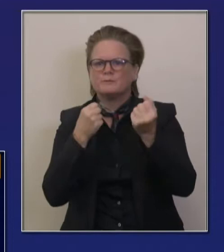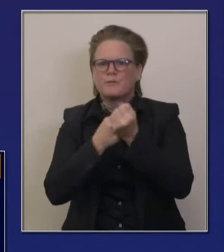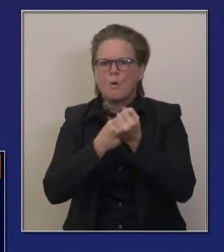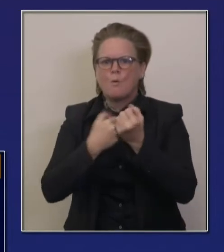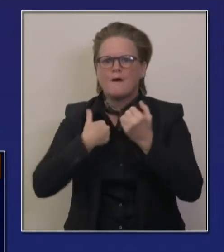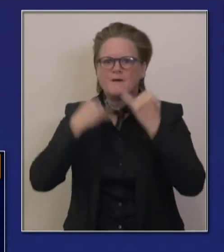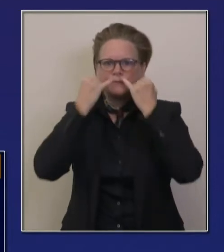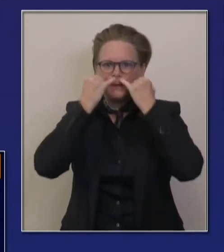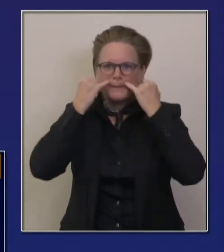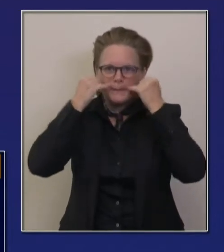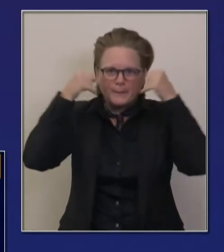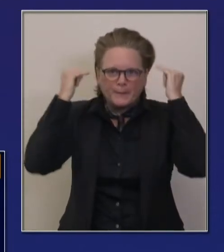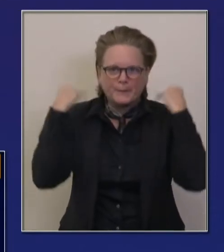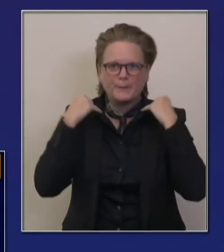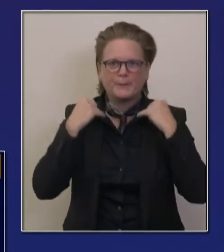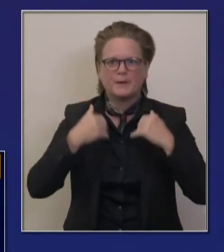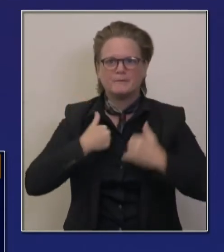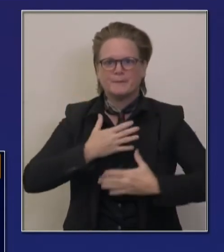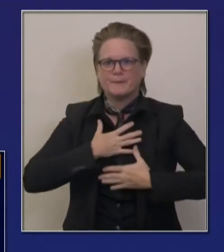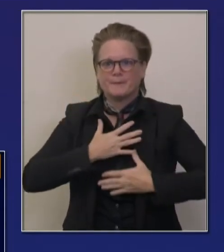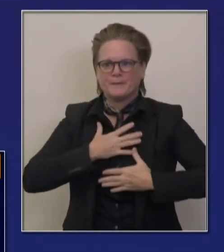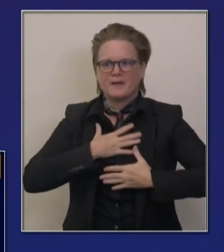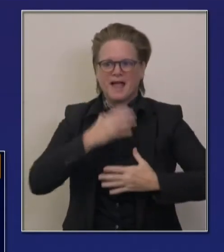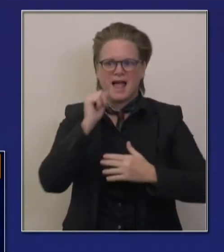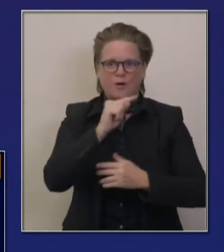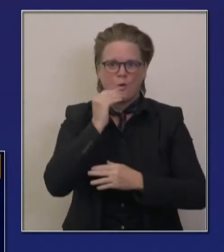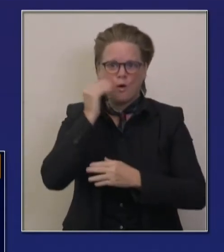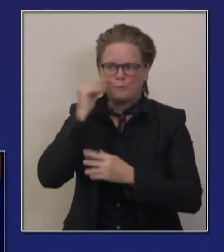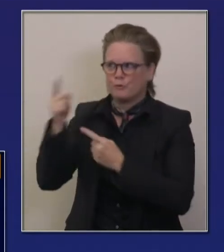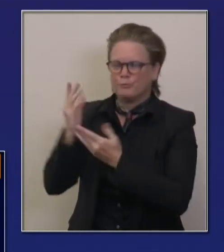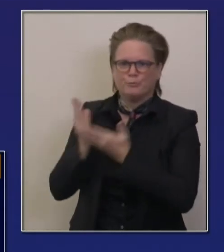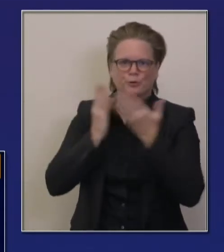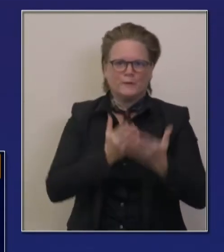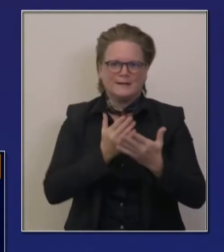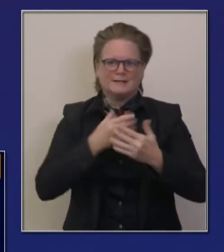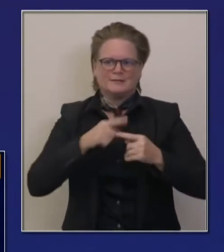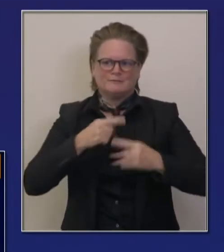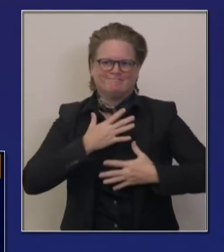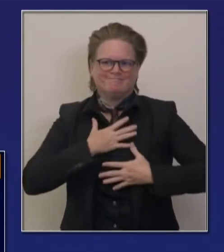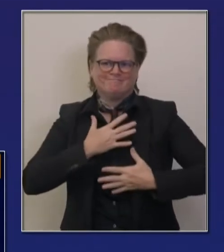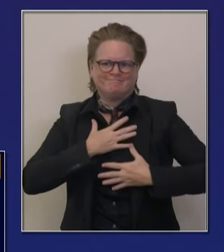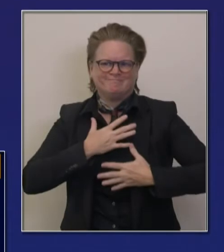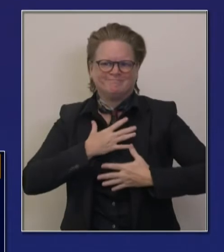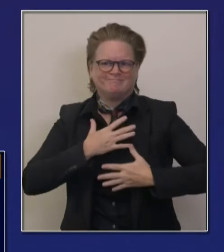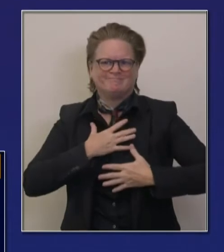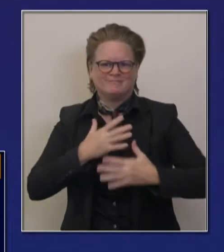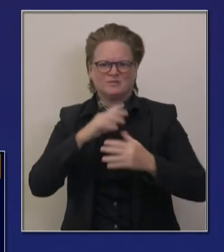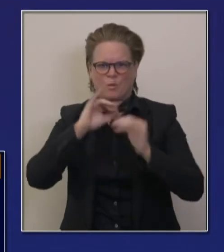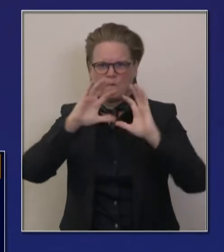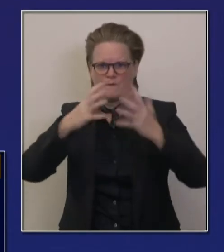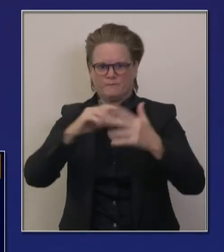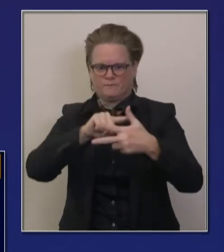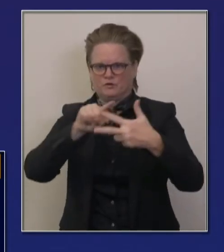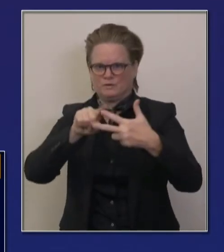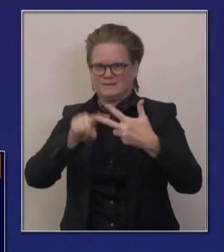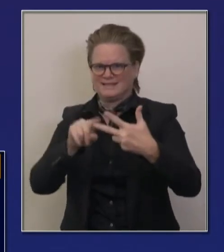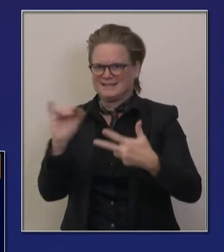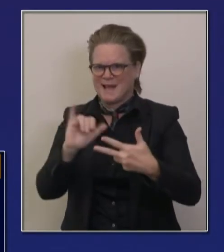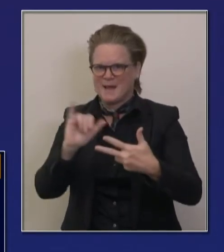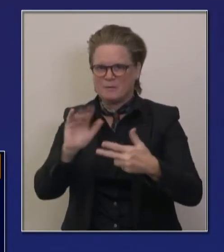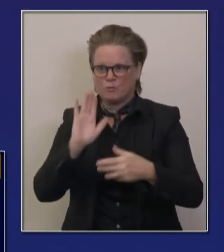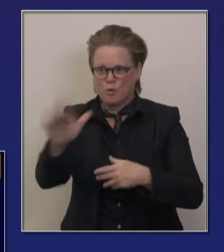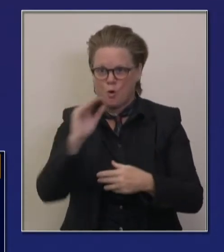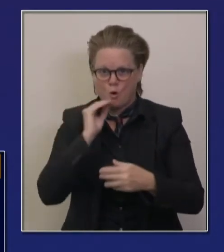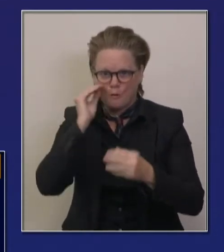the system, get them back home in Imperial, the same in Riverside and San Bernardino. Again, more sort of creative approach as